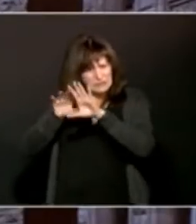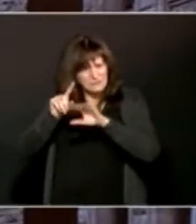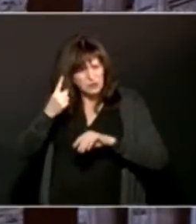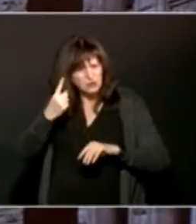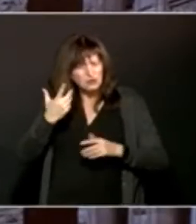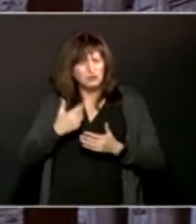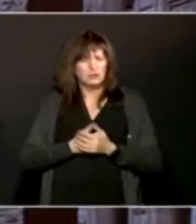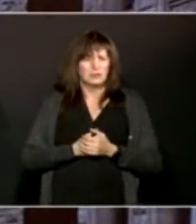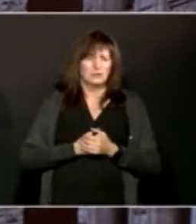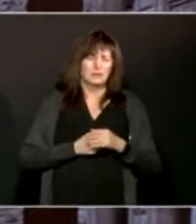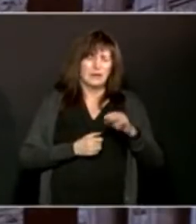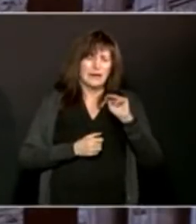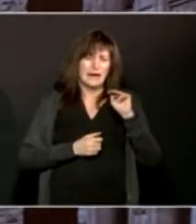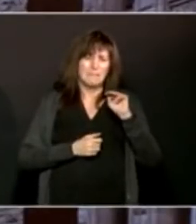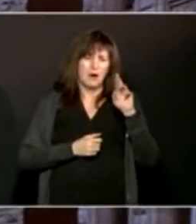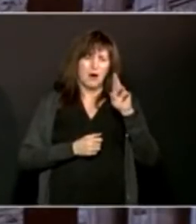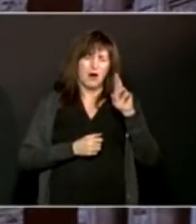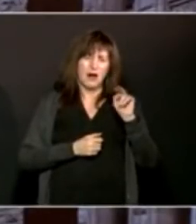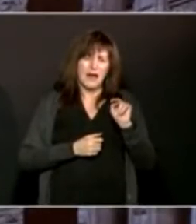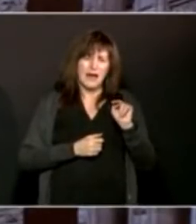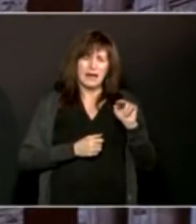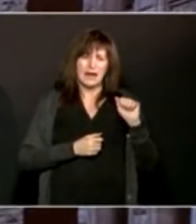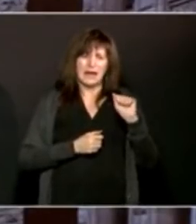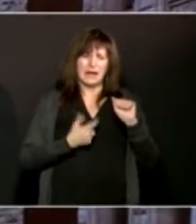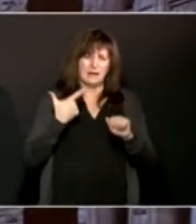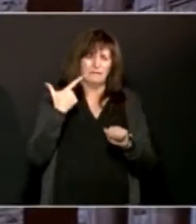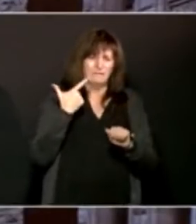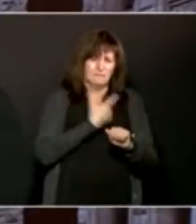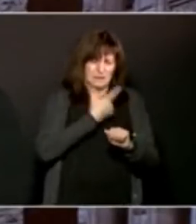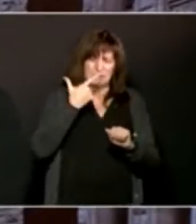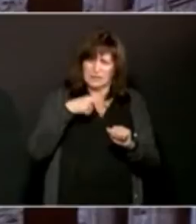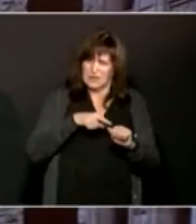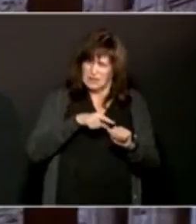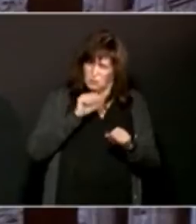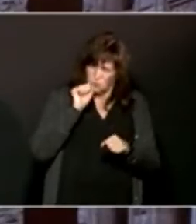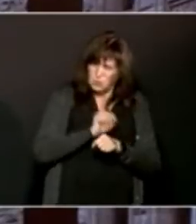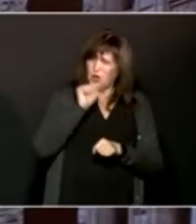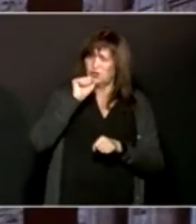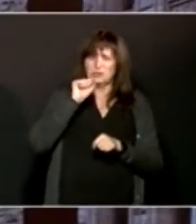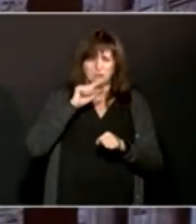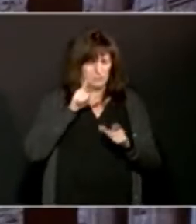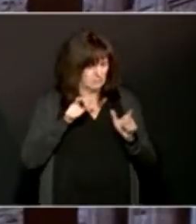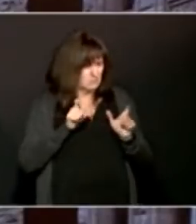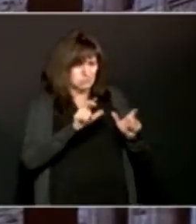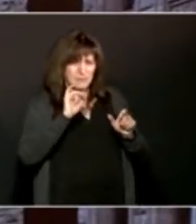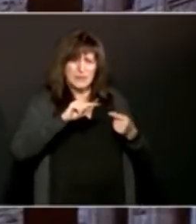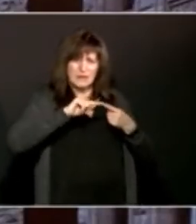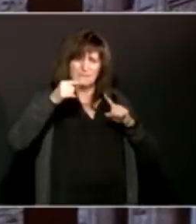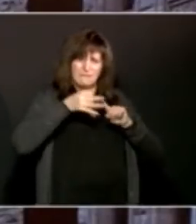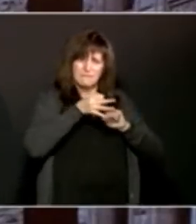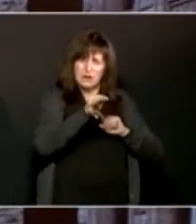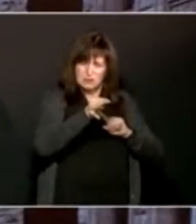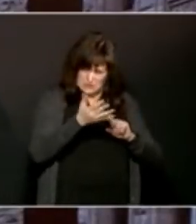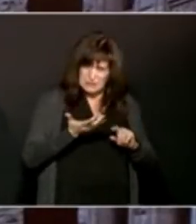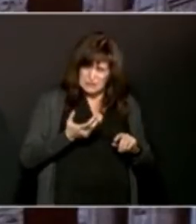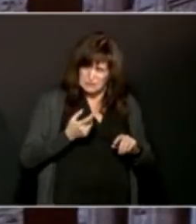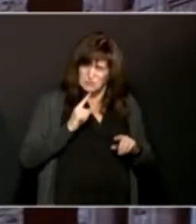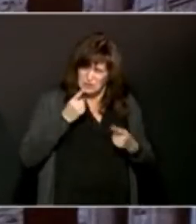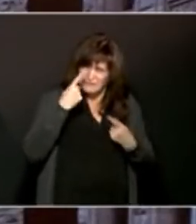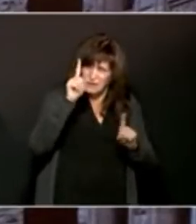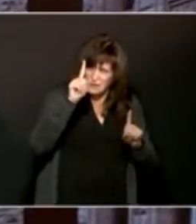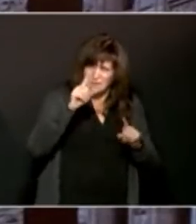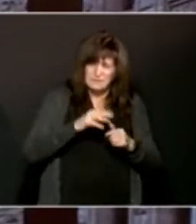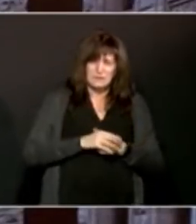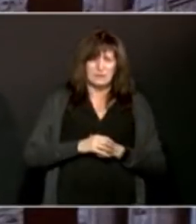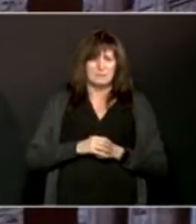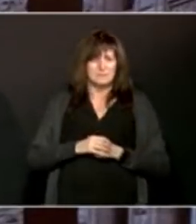very effective against the variants. We have completed as Dr. Yaffe said well over 95% of our residents in the long-term